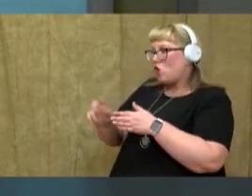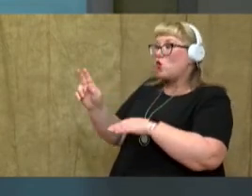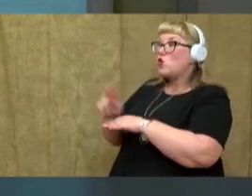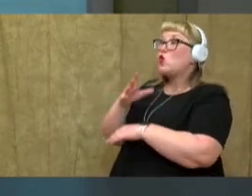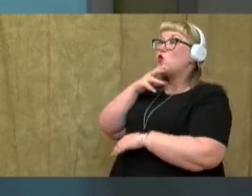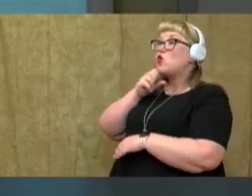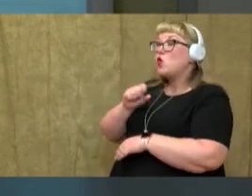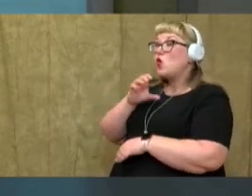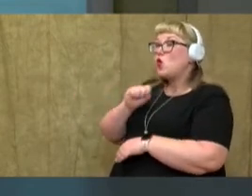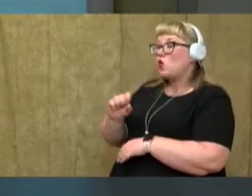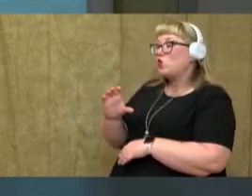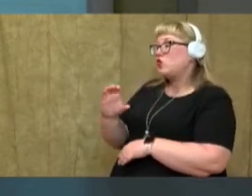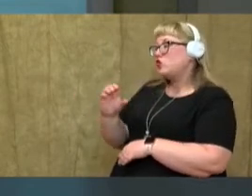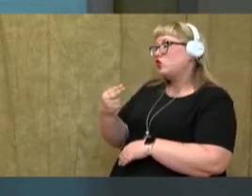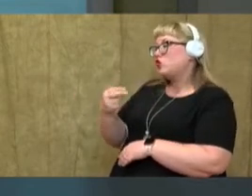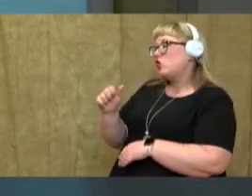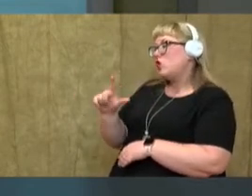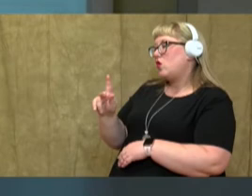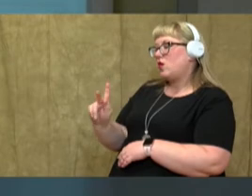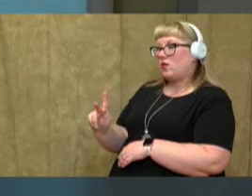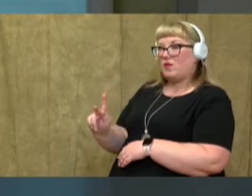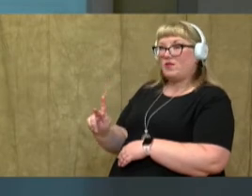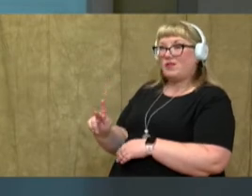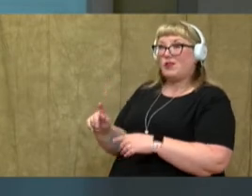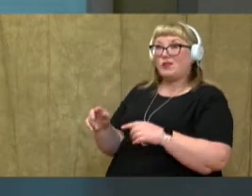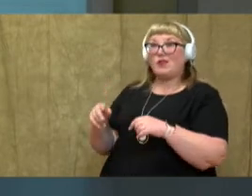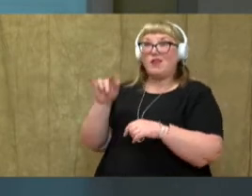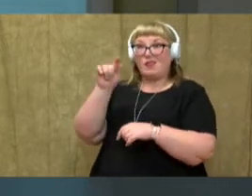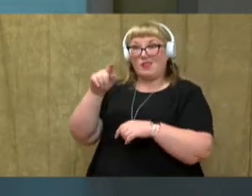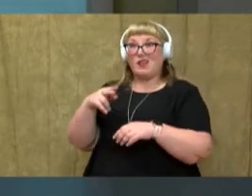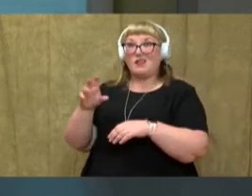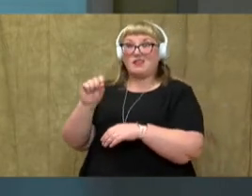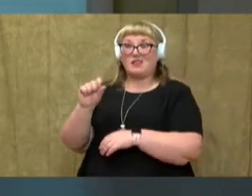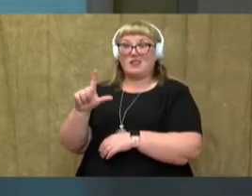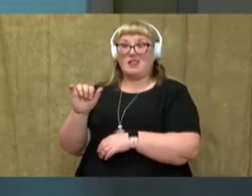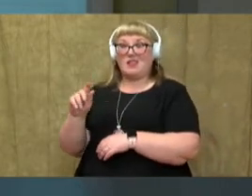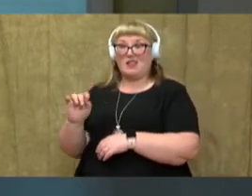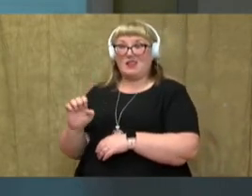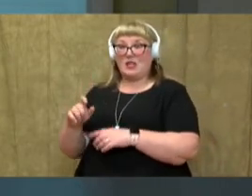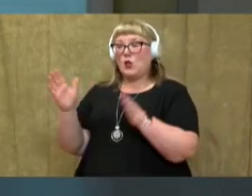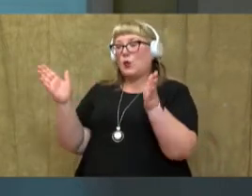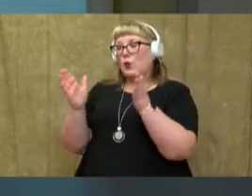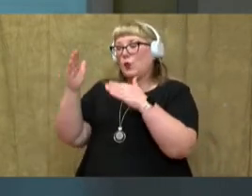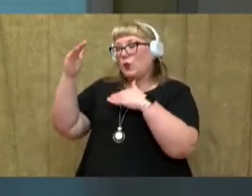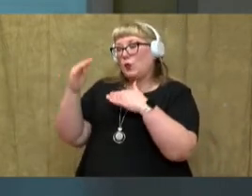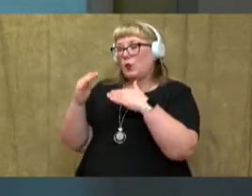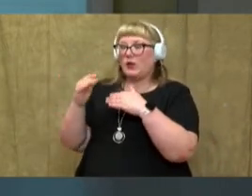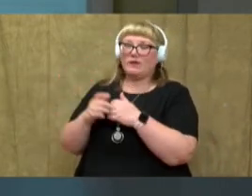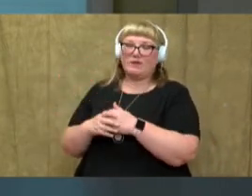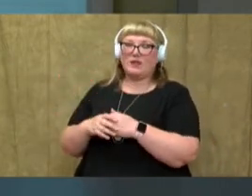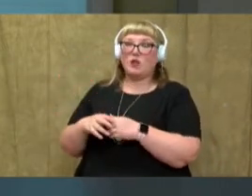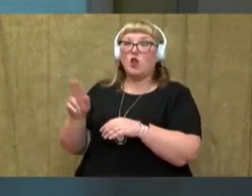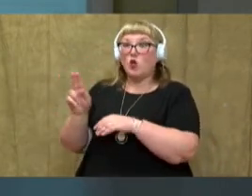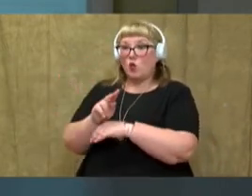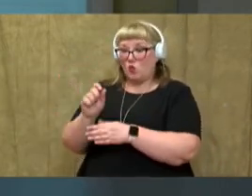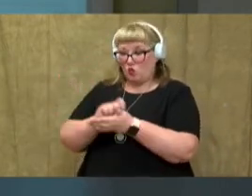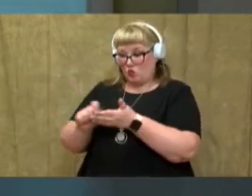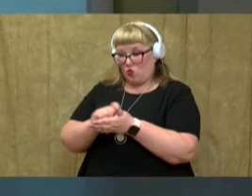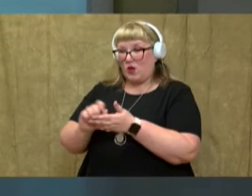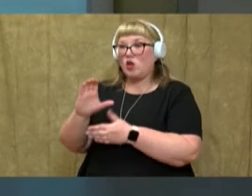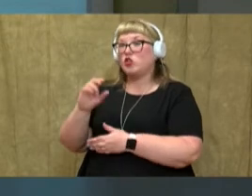of old chalk. So you see, this is what we call a slate. It's a miniature chalkboard. And he's writing with chalk.